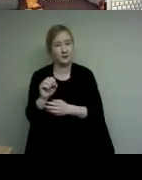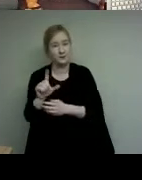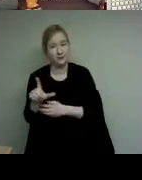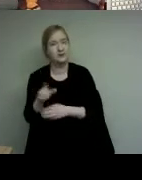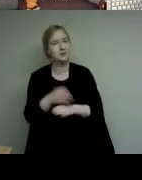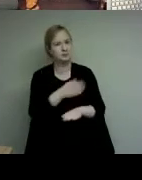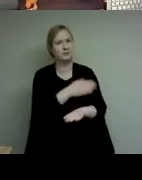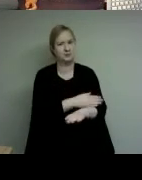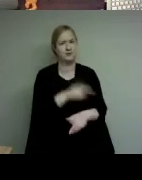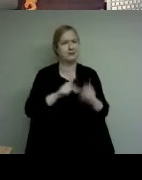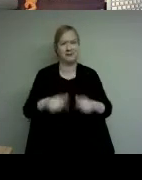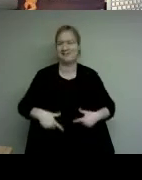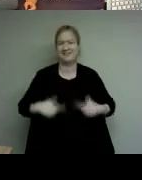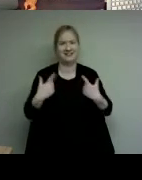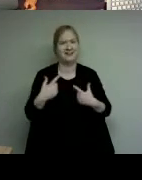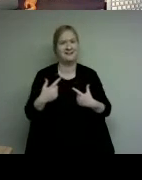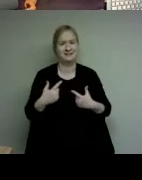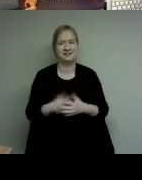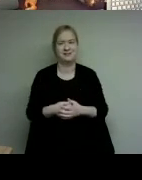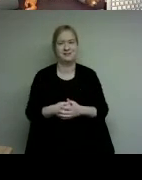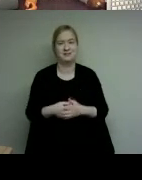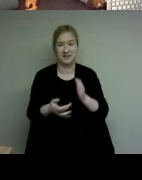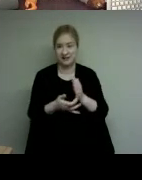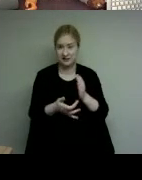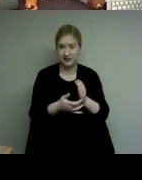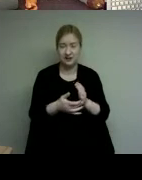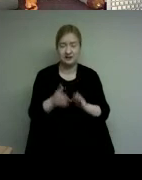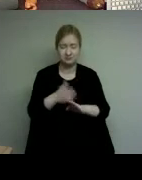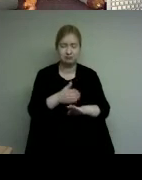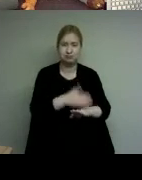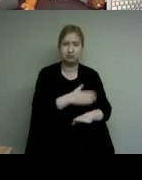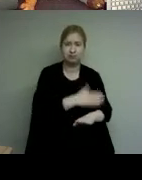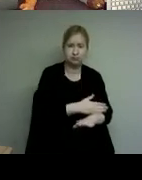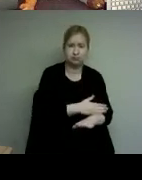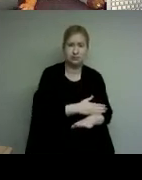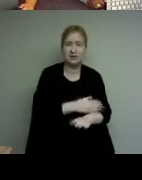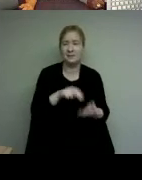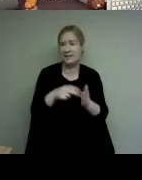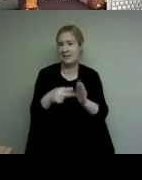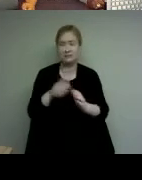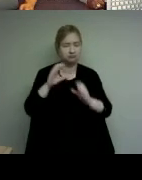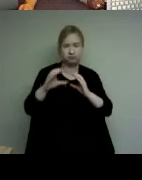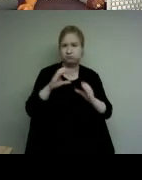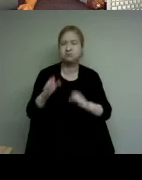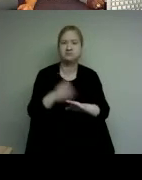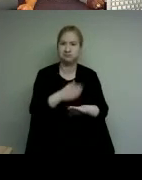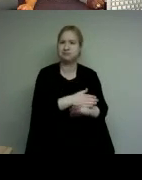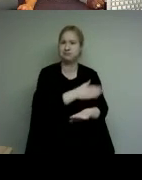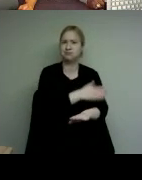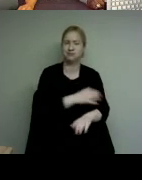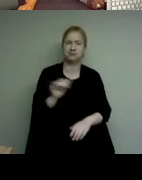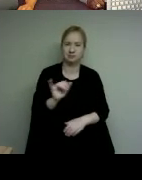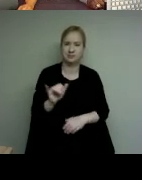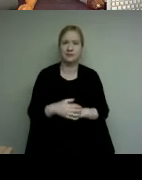construction the advancement of technology has proven to allow for improved communication color buildings safer and